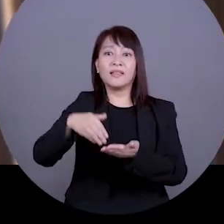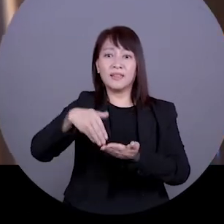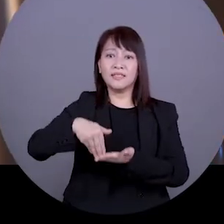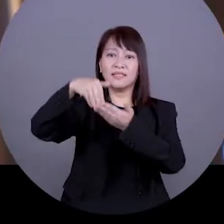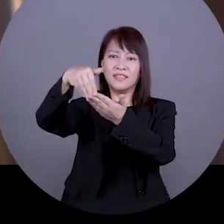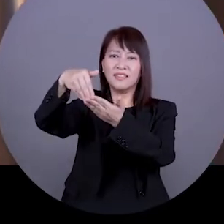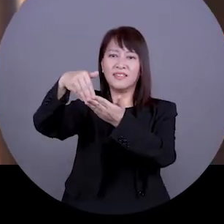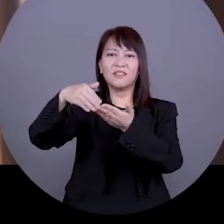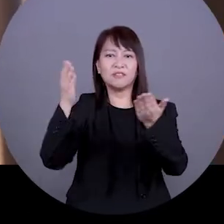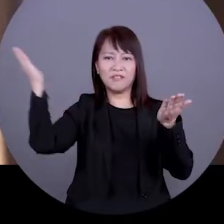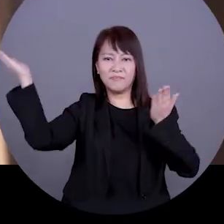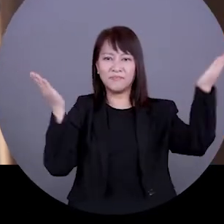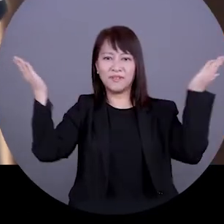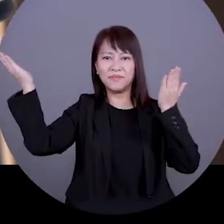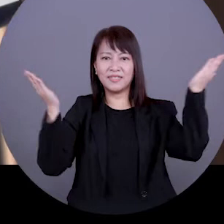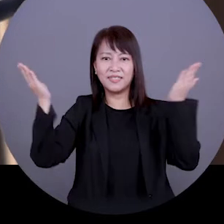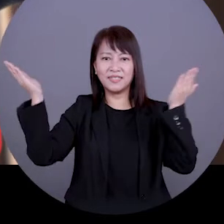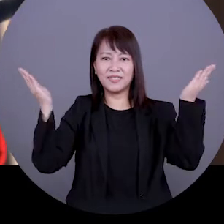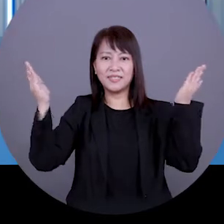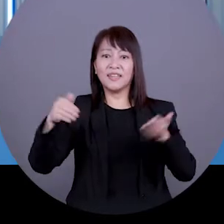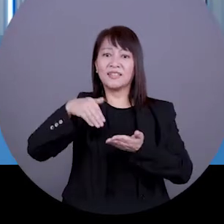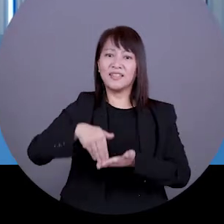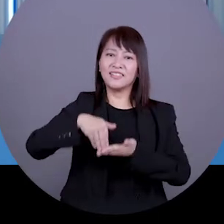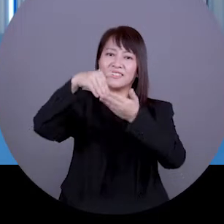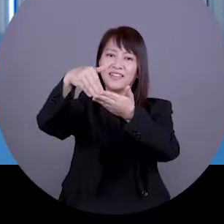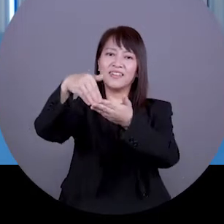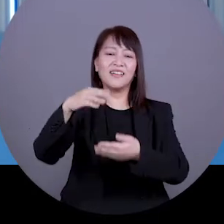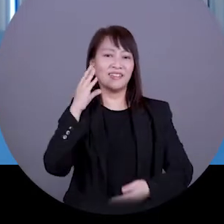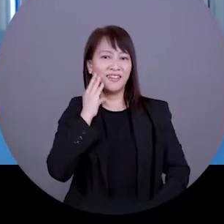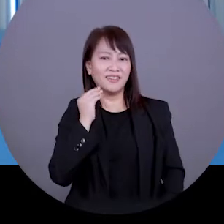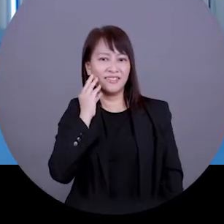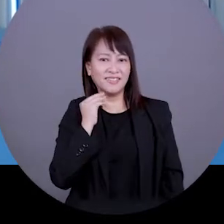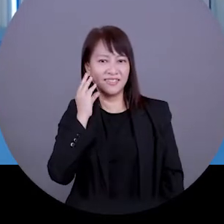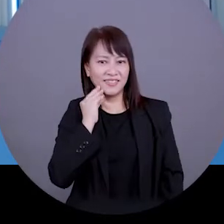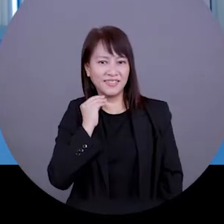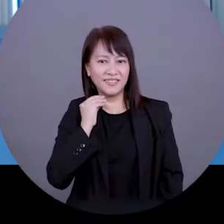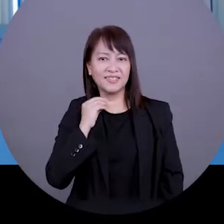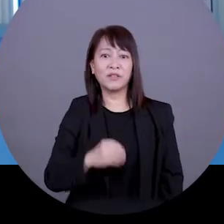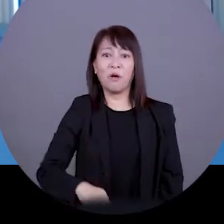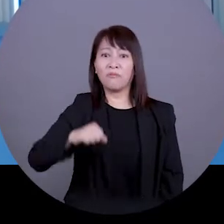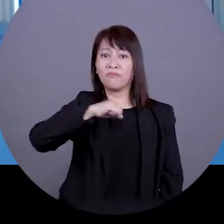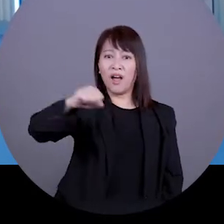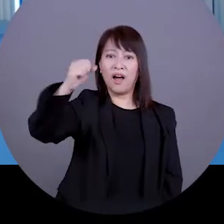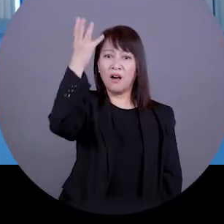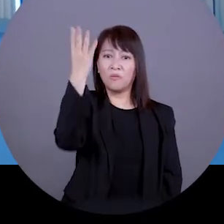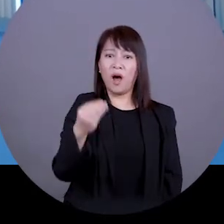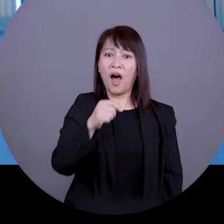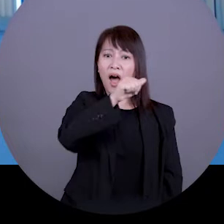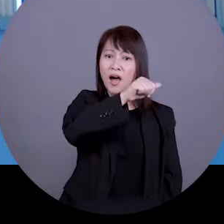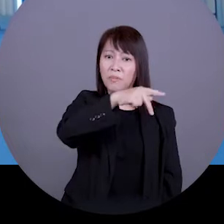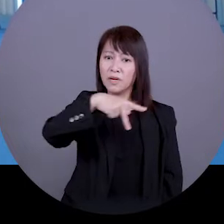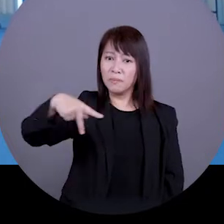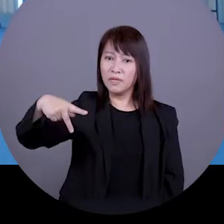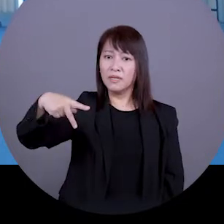also inquire the eVisa with your smartphone or computer afterwards. Download the Immigration Department mobile app or go to our homepage for